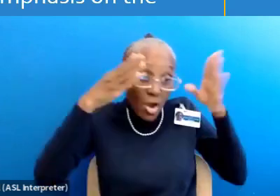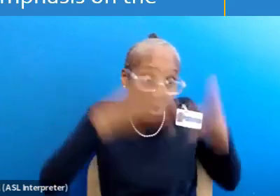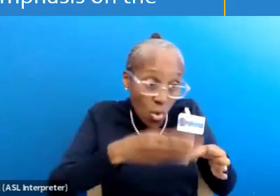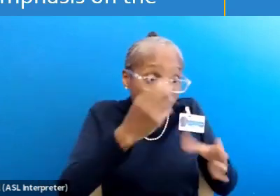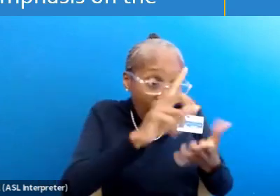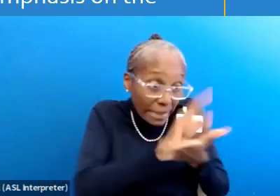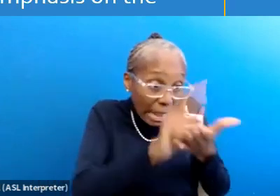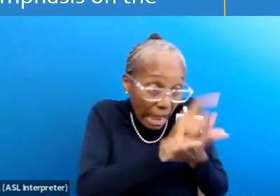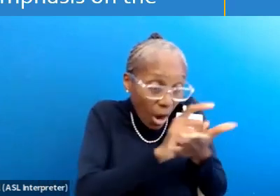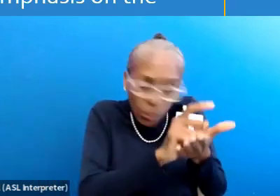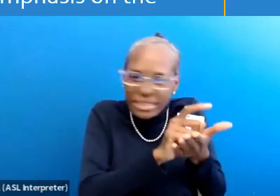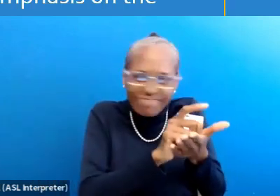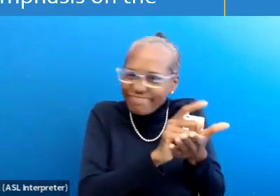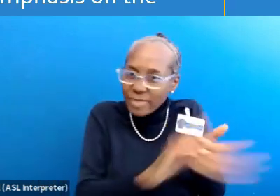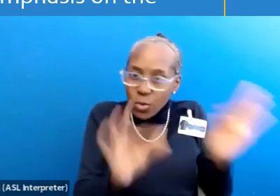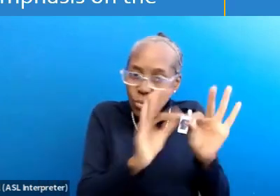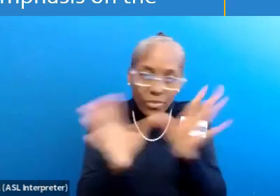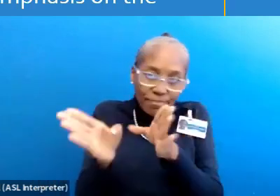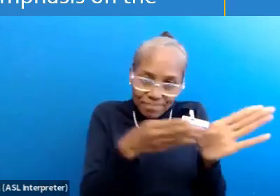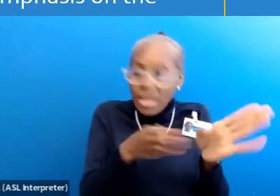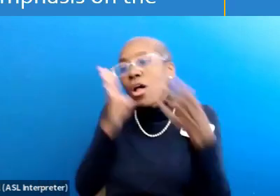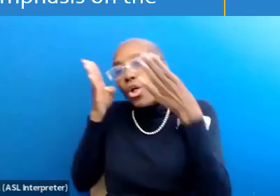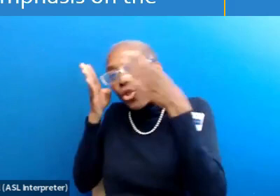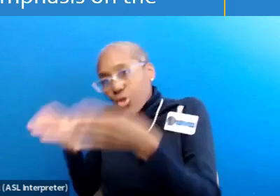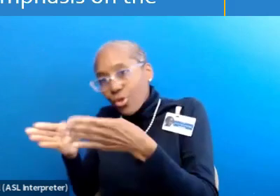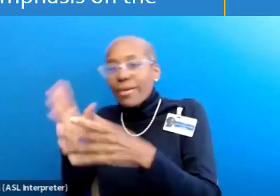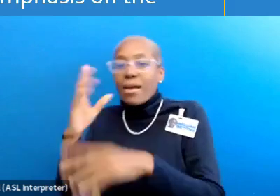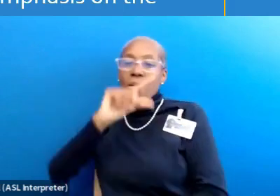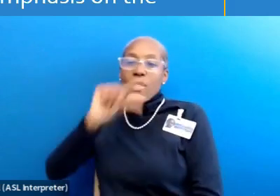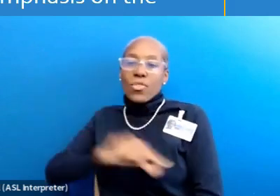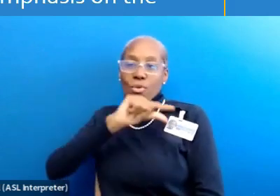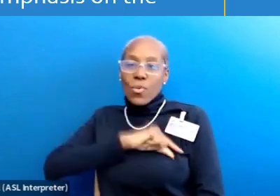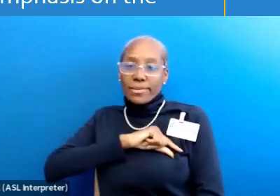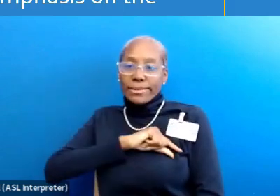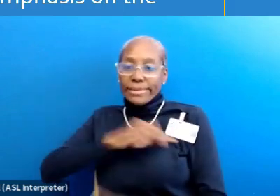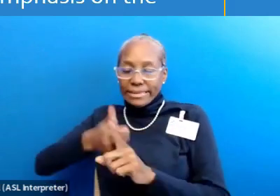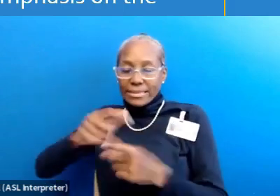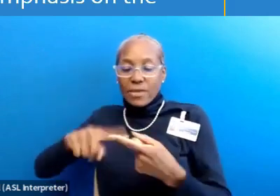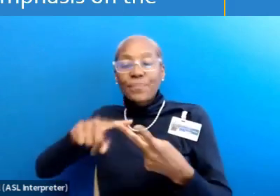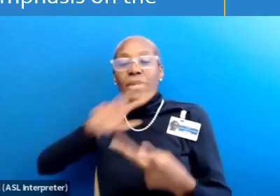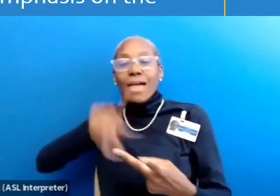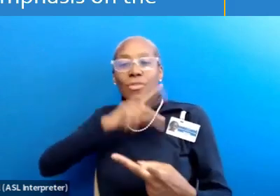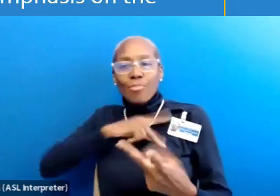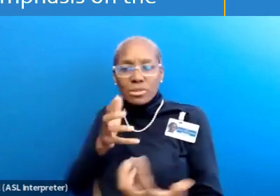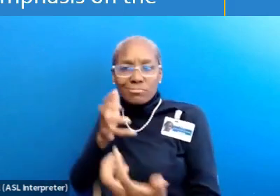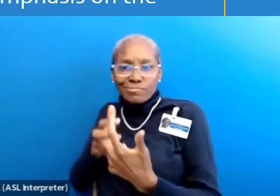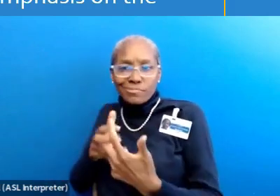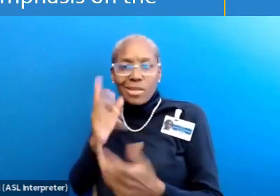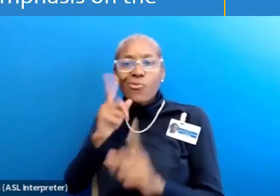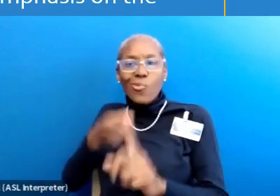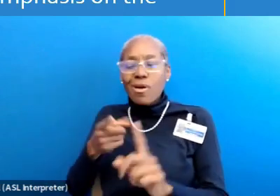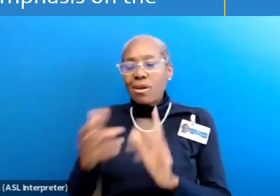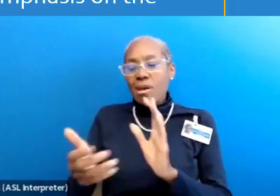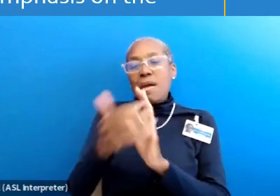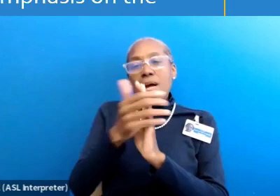hours, it might make sense to place greater emphasis on the quality of our practice and on the personalization of a competence development